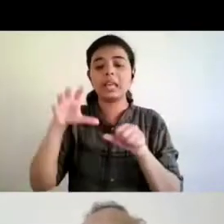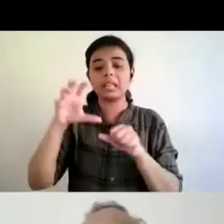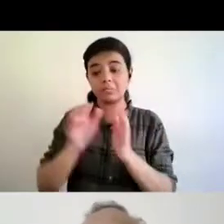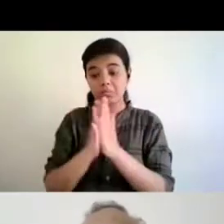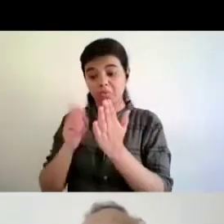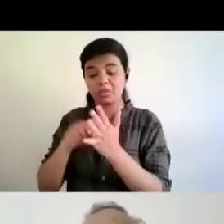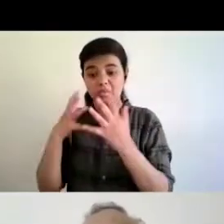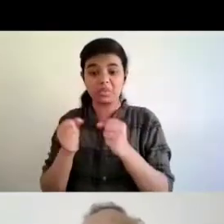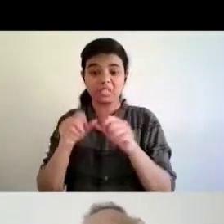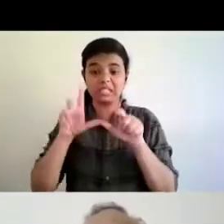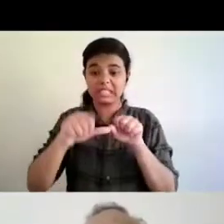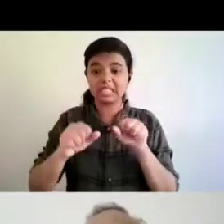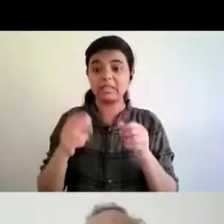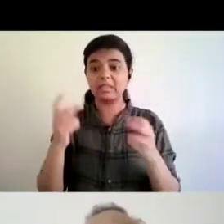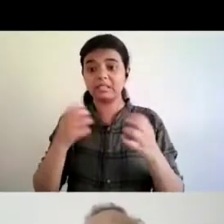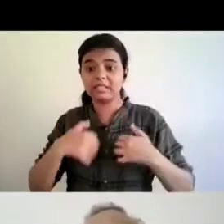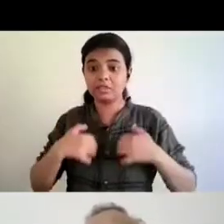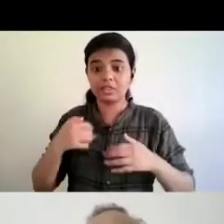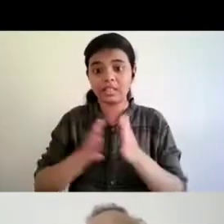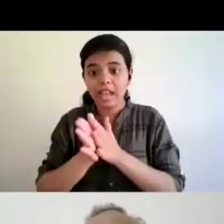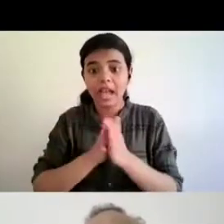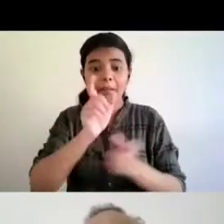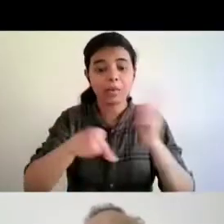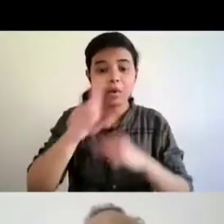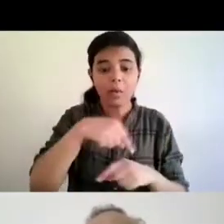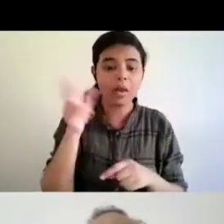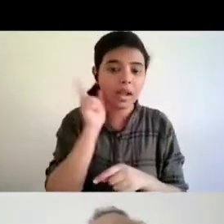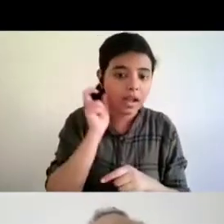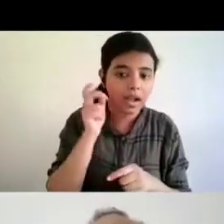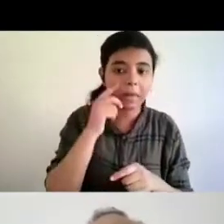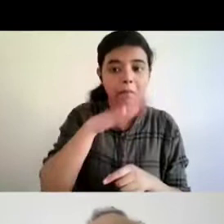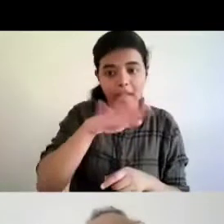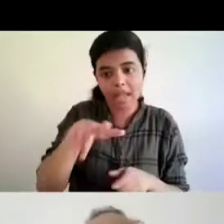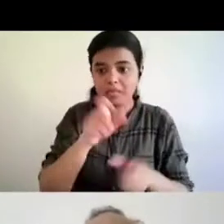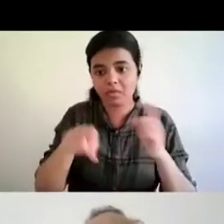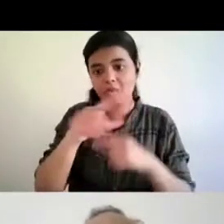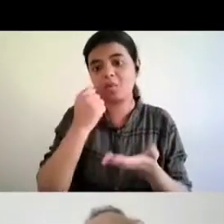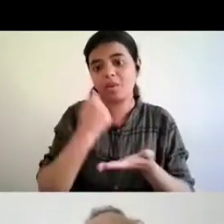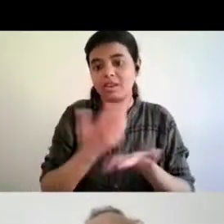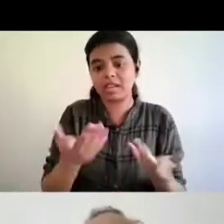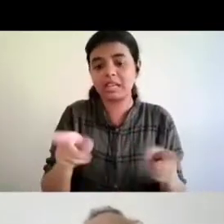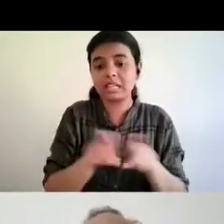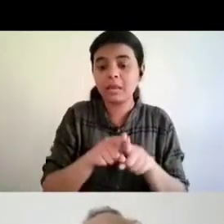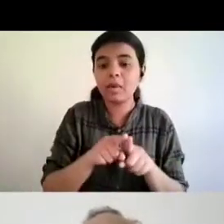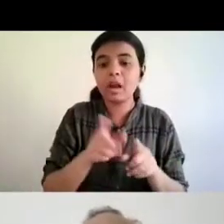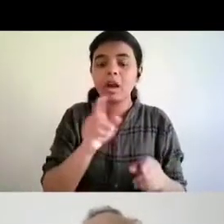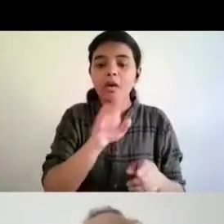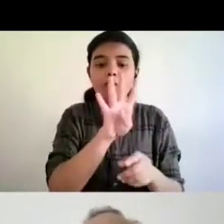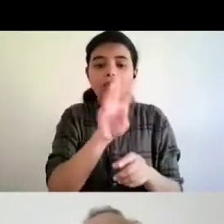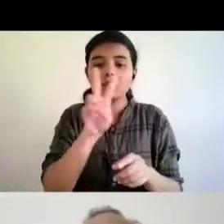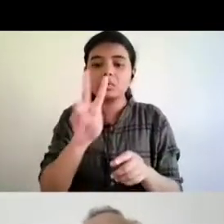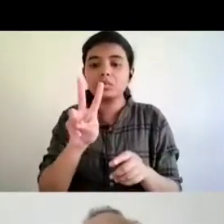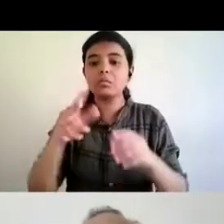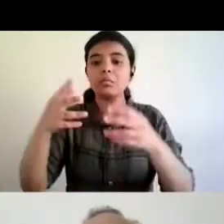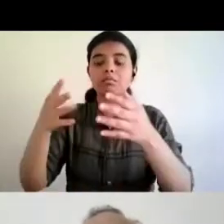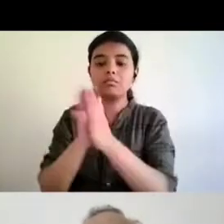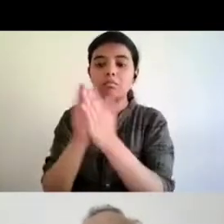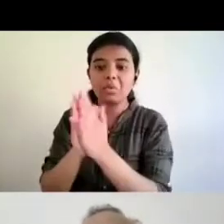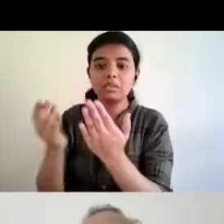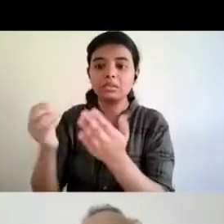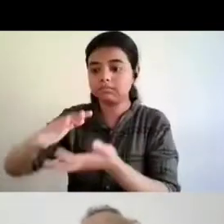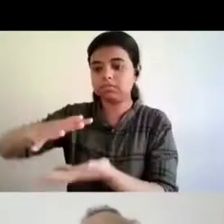amount of money and resources which could have been spent on converting 42 books into accessible format